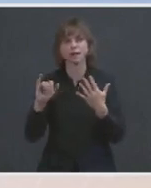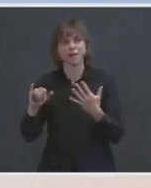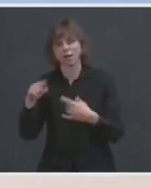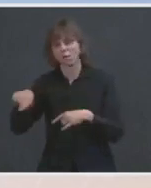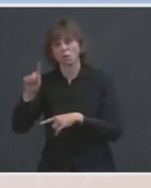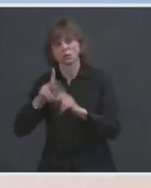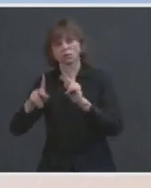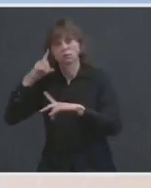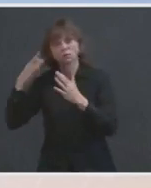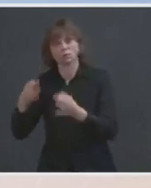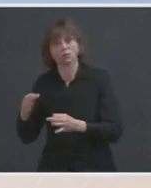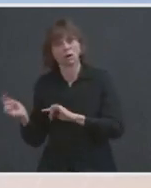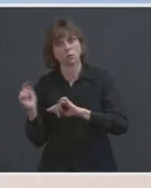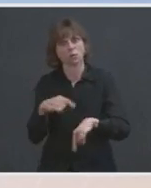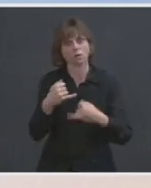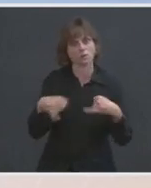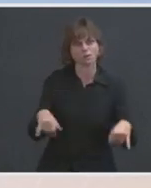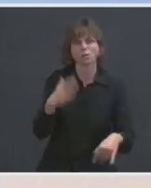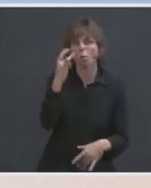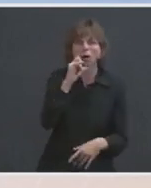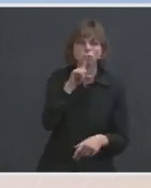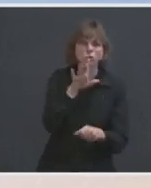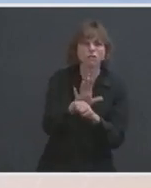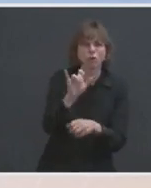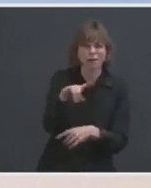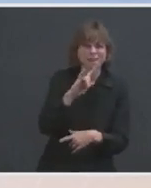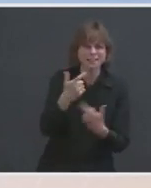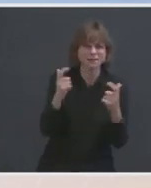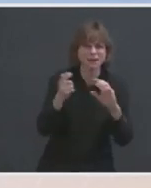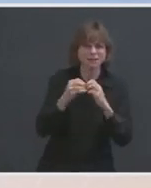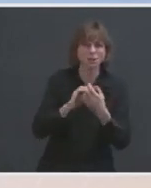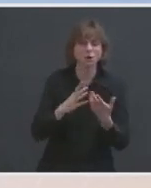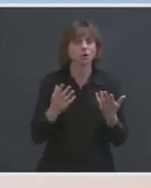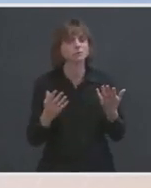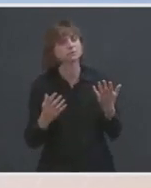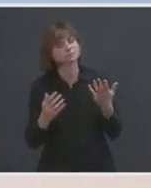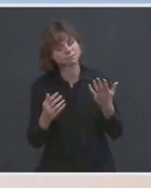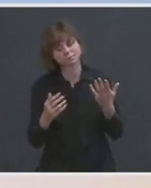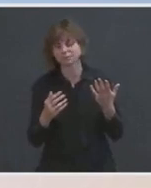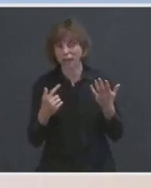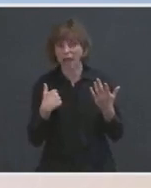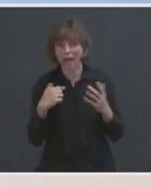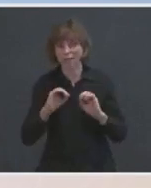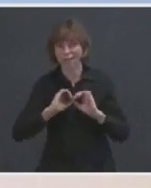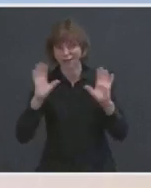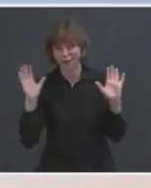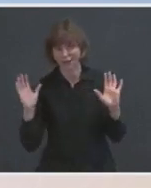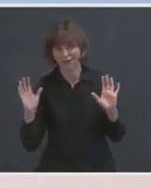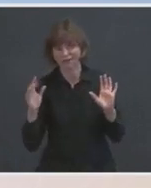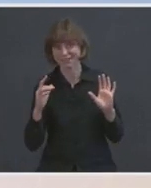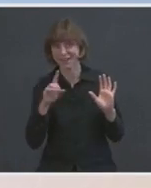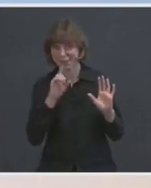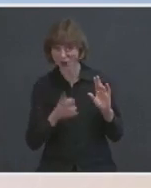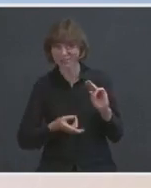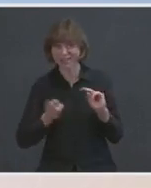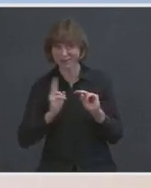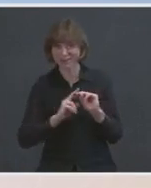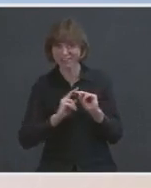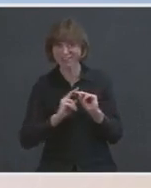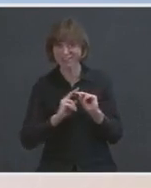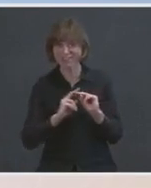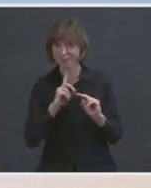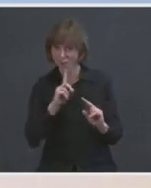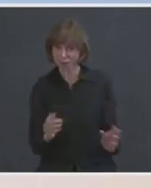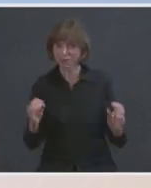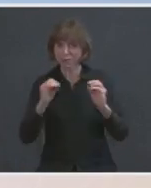Why won't you confirm that number? That's a very important number. Ms. I — we've been very clear that there is an increase, that there are more